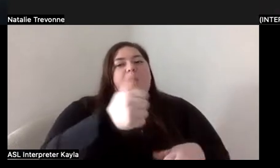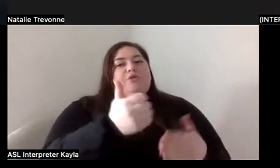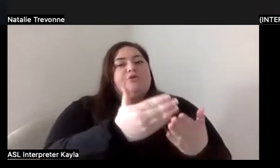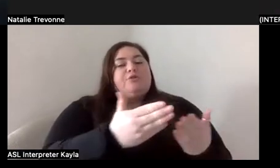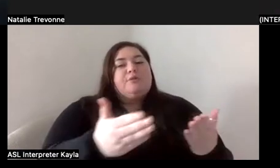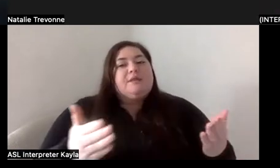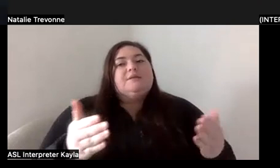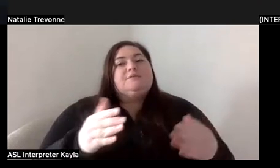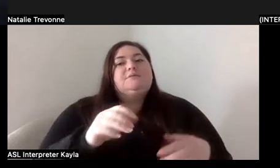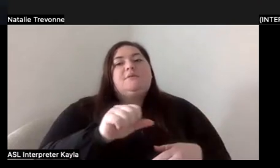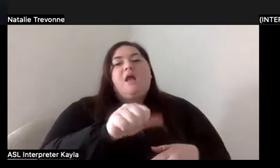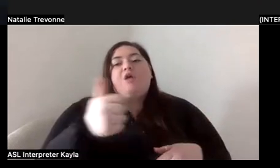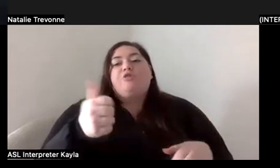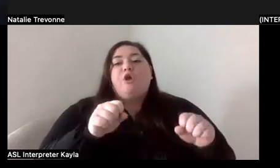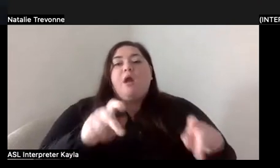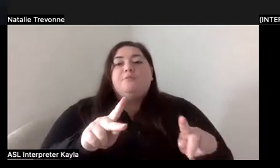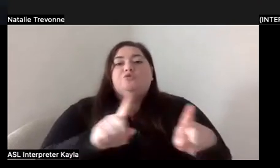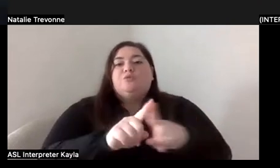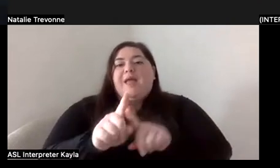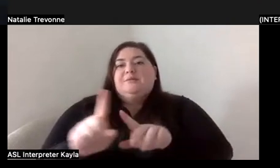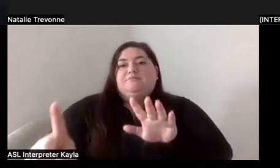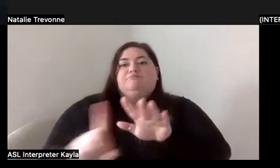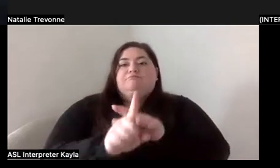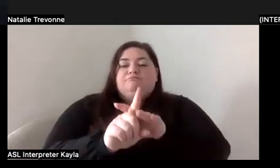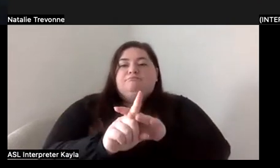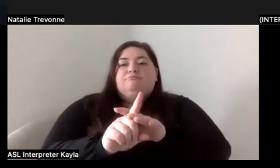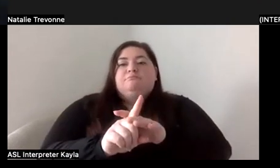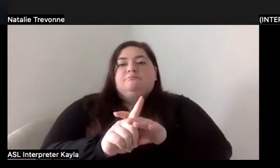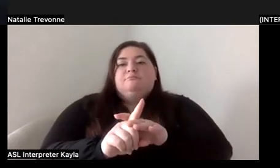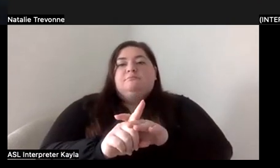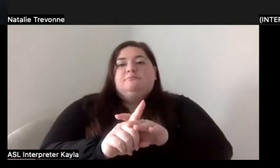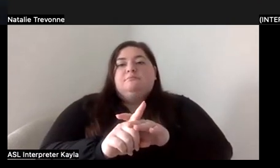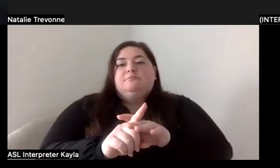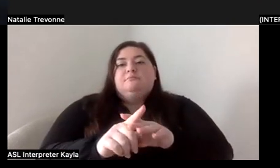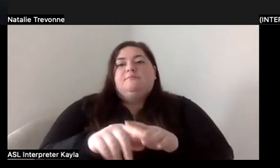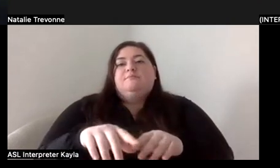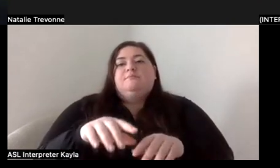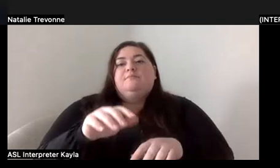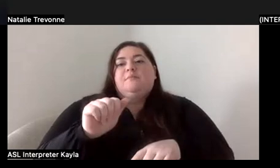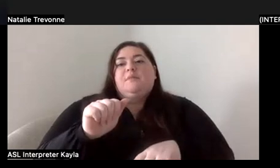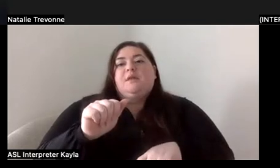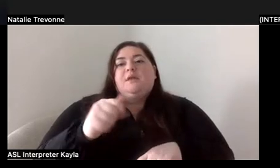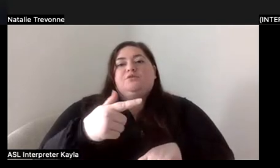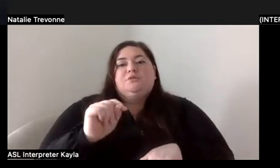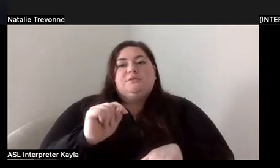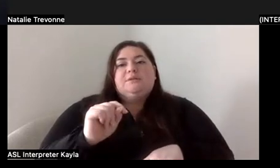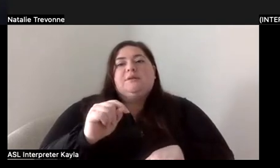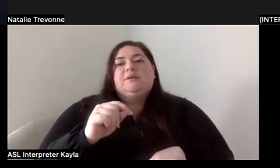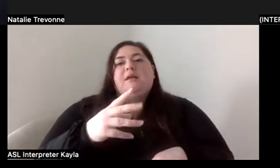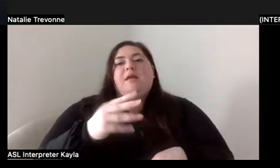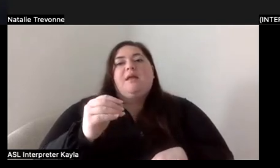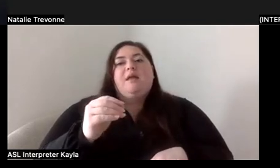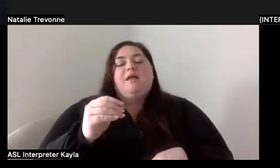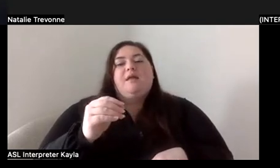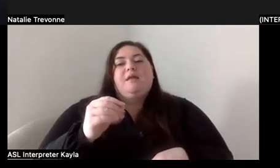other opportunities as they arose, you know, through American Dance Wheels Foundation, and just, you know, and in